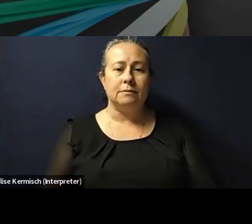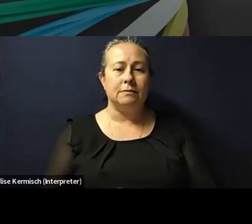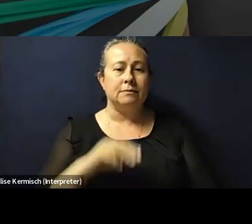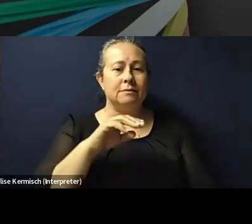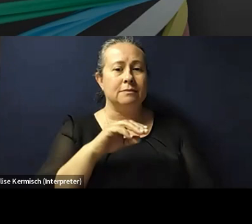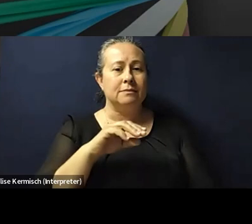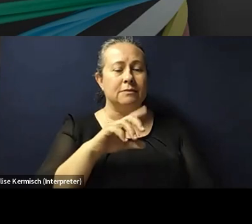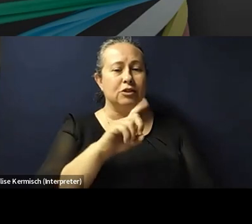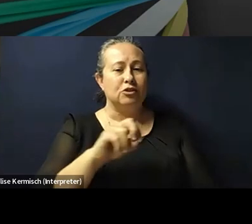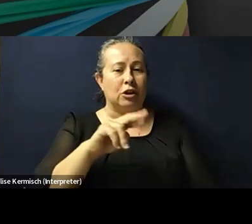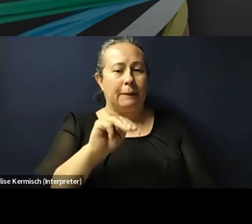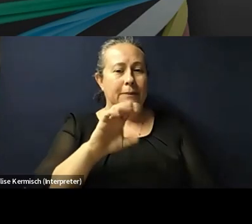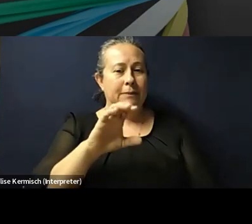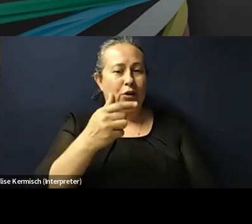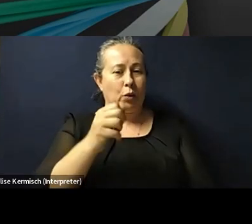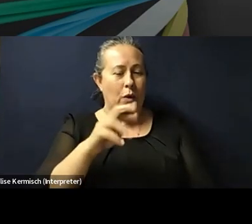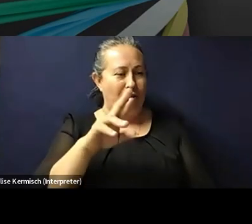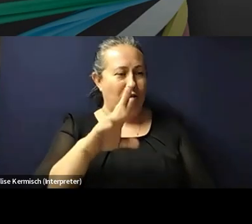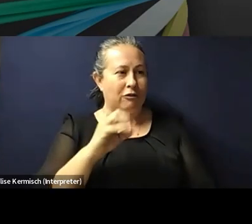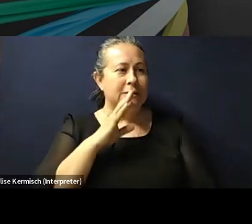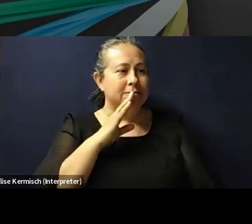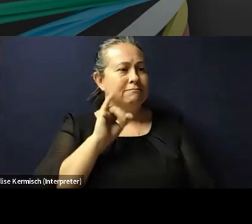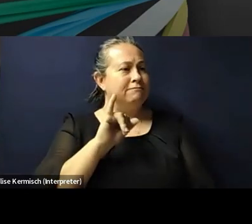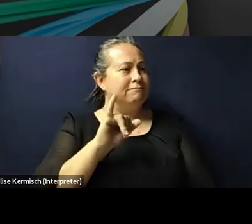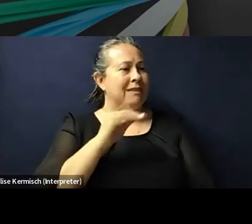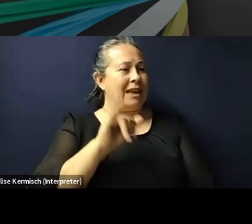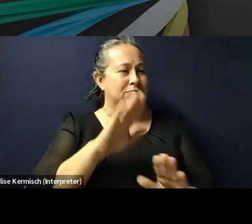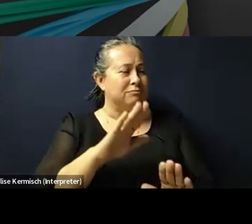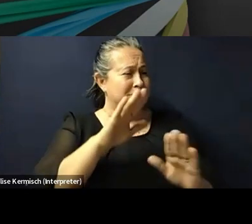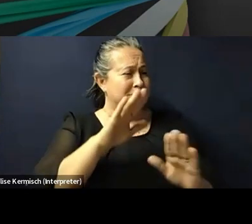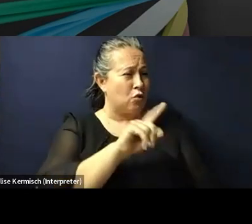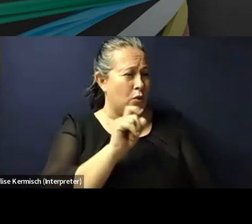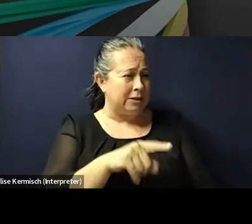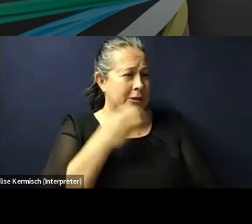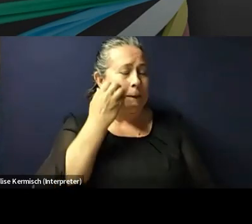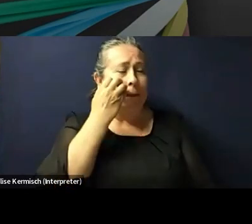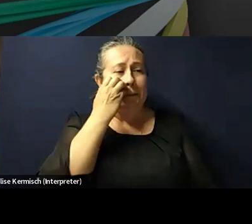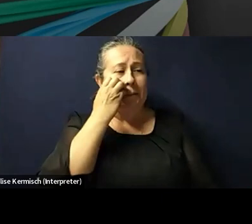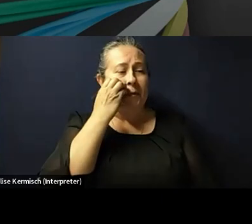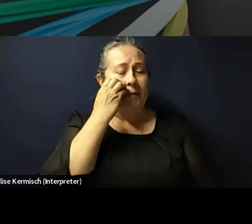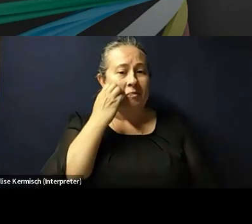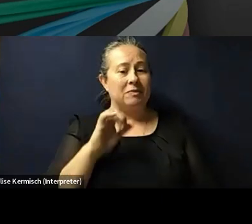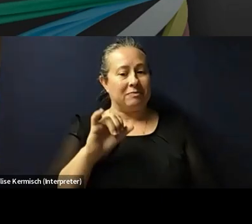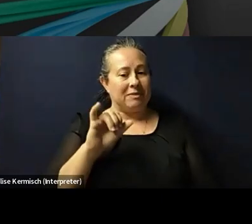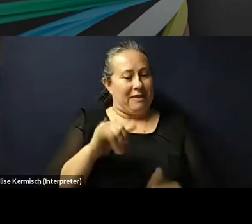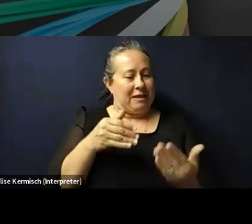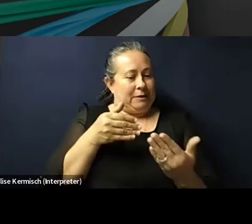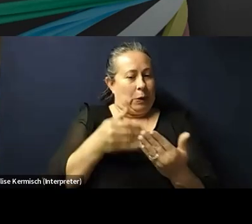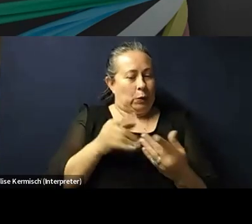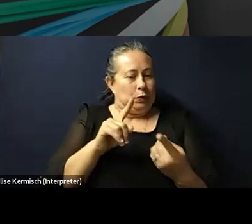Thank you, that's such a great question. And that's definitely close to the lines around